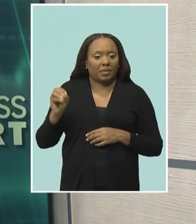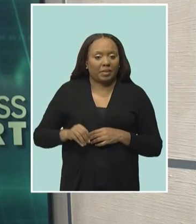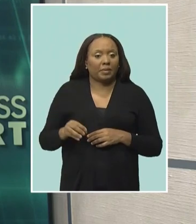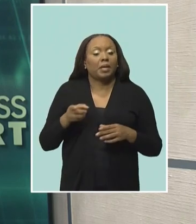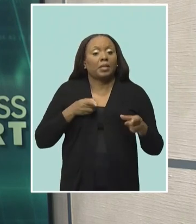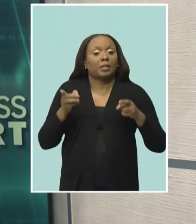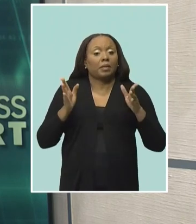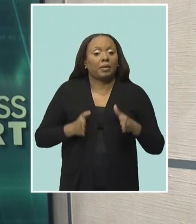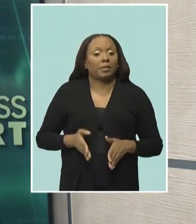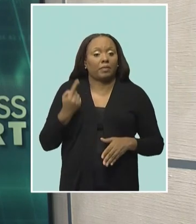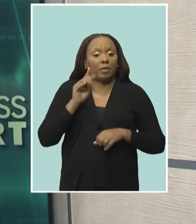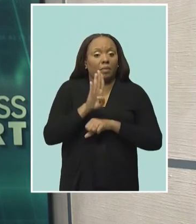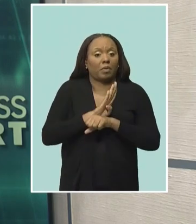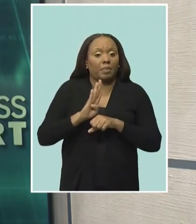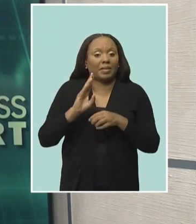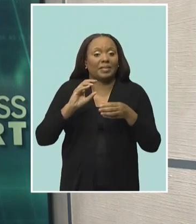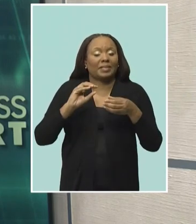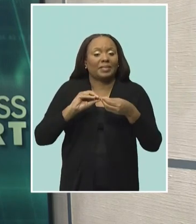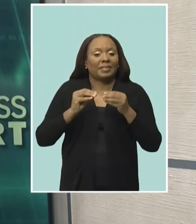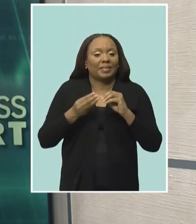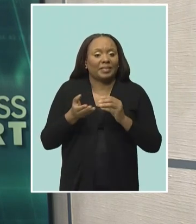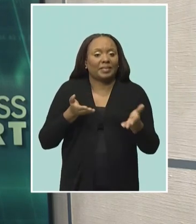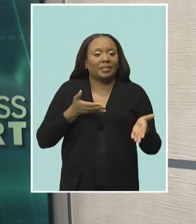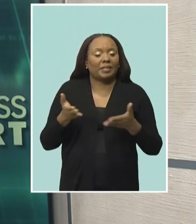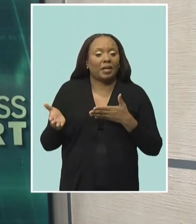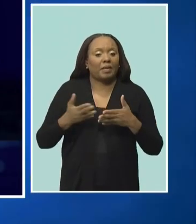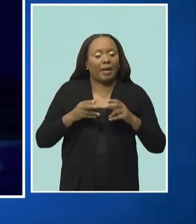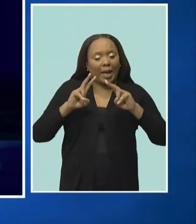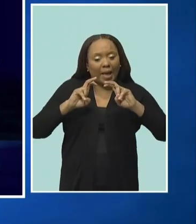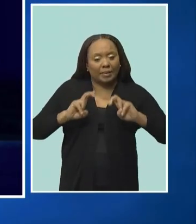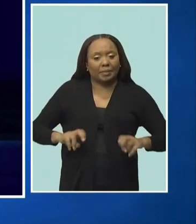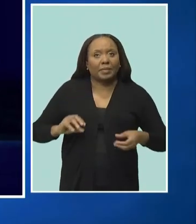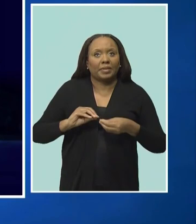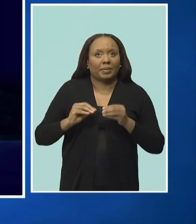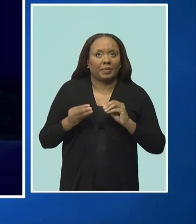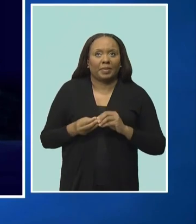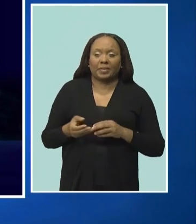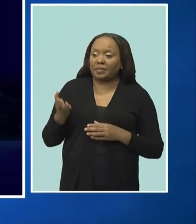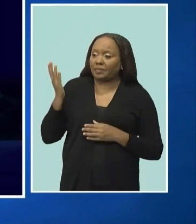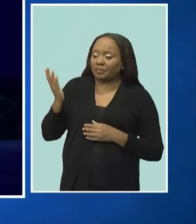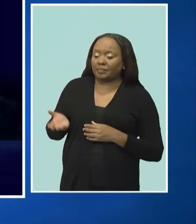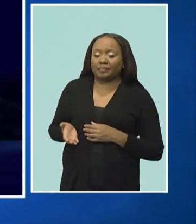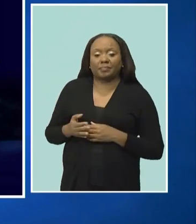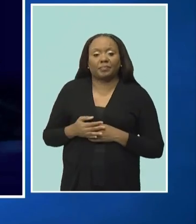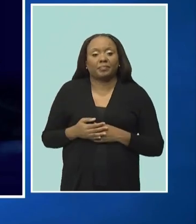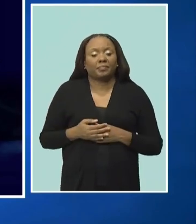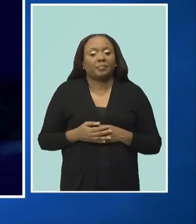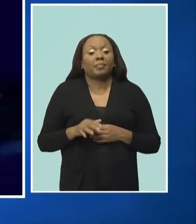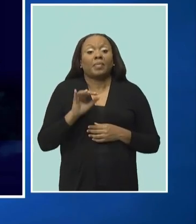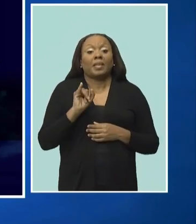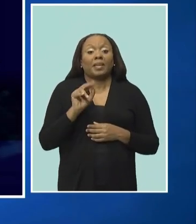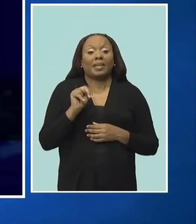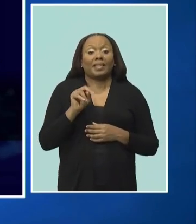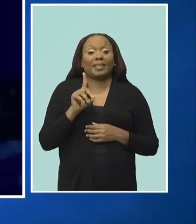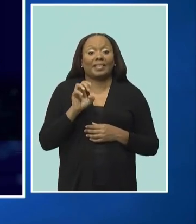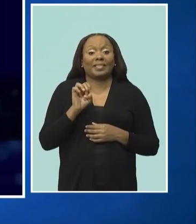Service, Aubrey Brown, looks at the numbers. The index for January